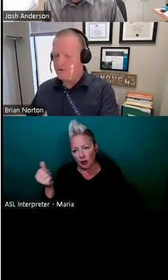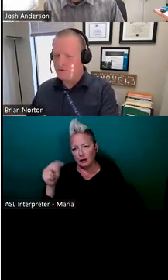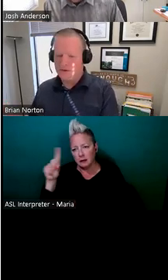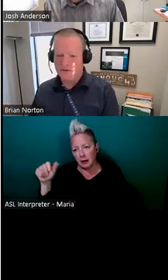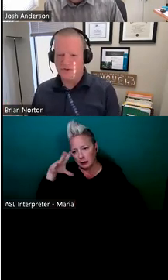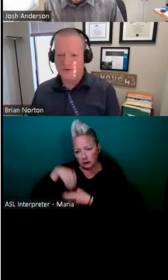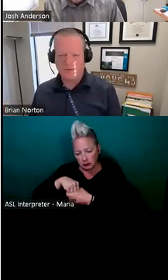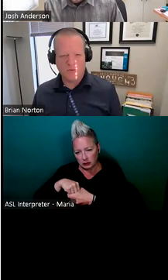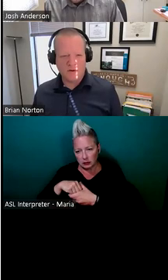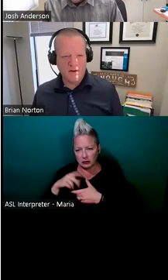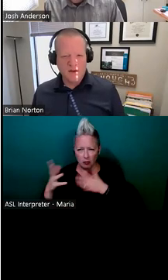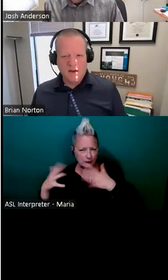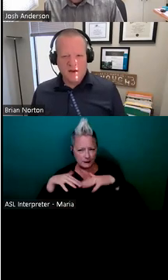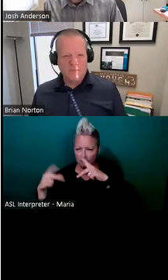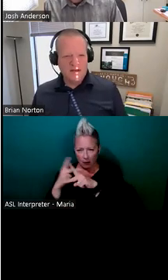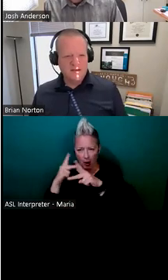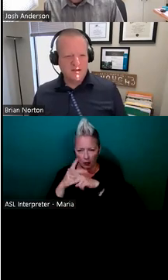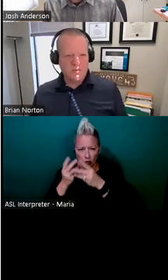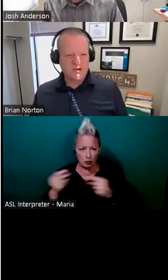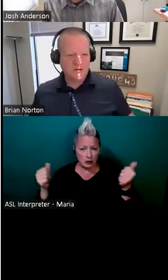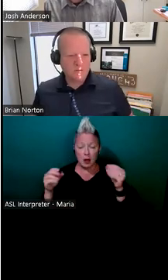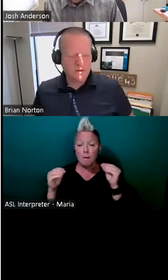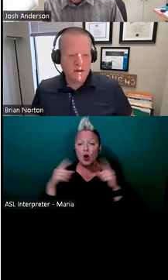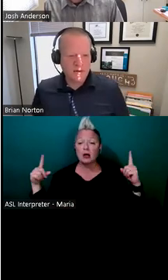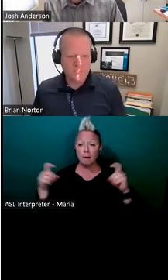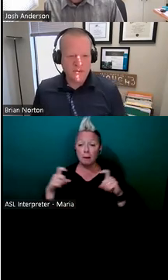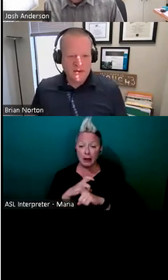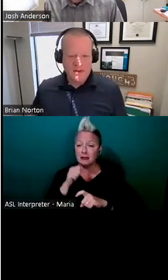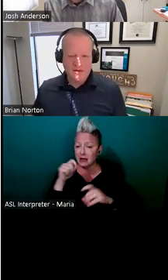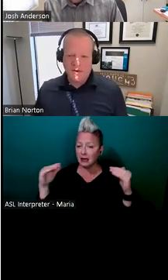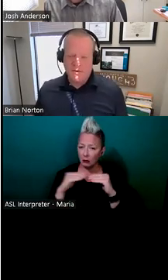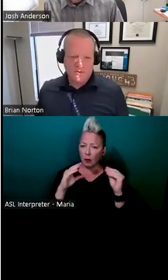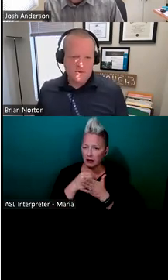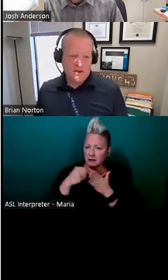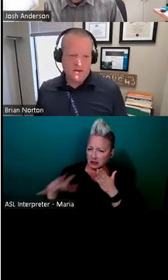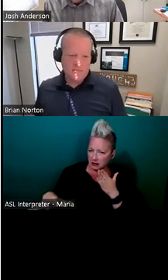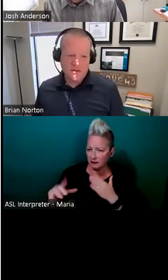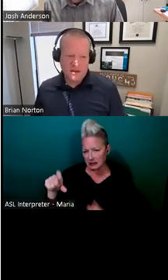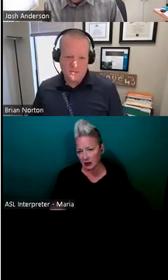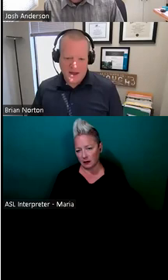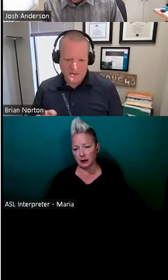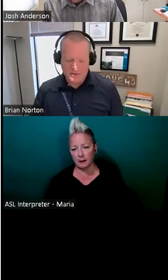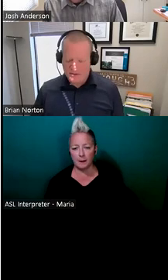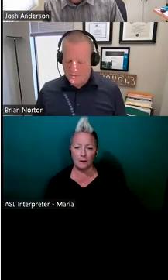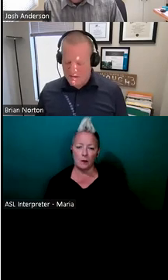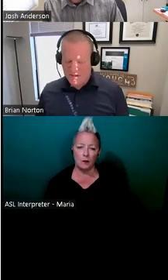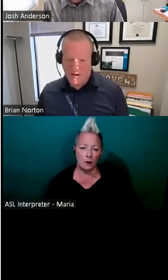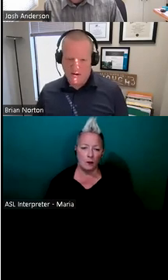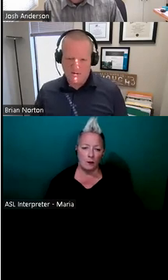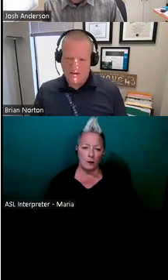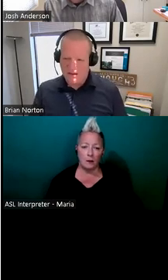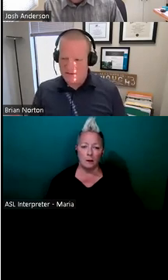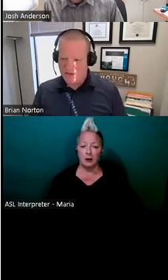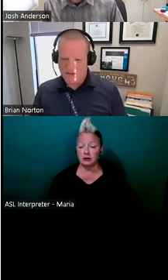or the solution. So it's just a more complex situation. Um, and so, um, thinking about some of these